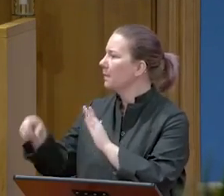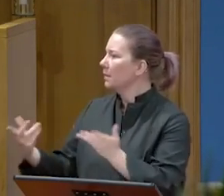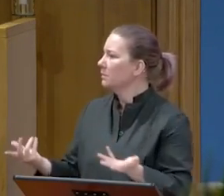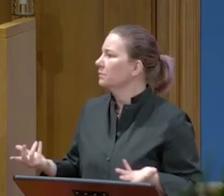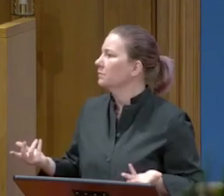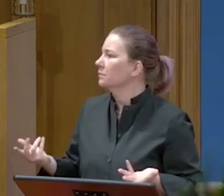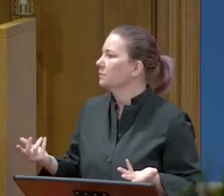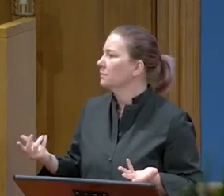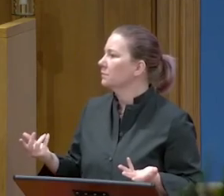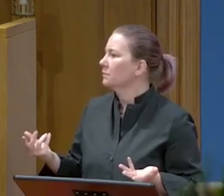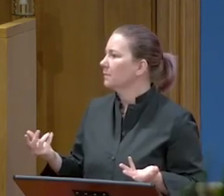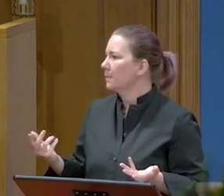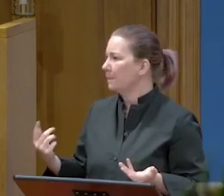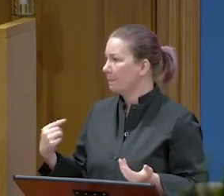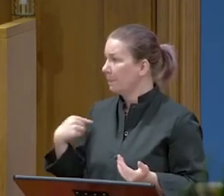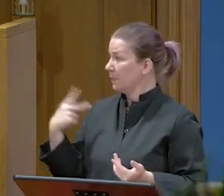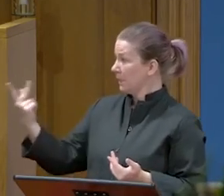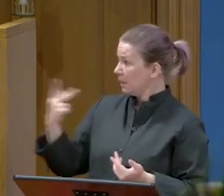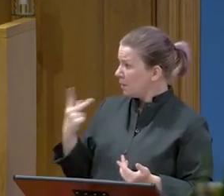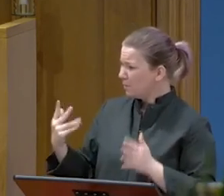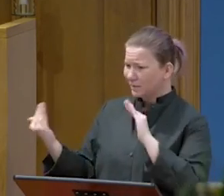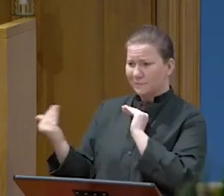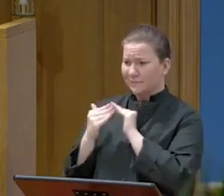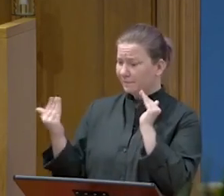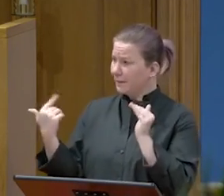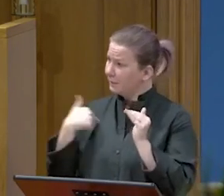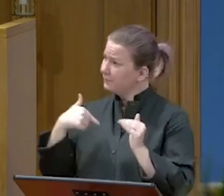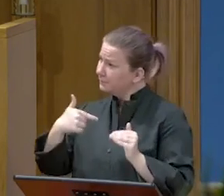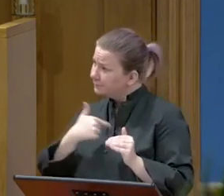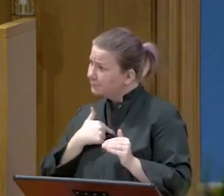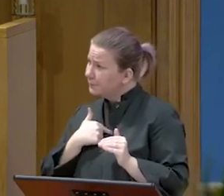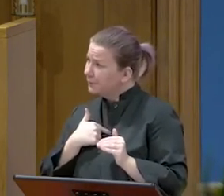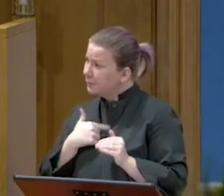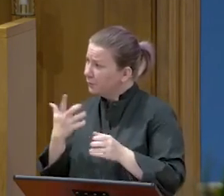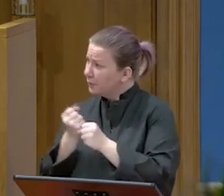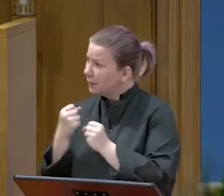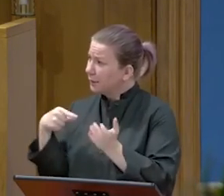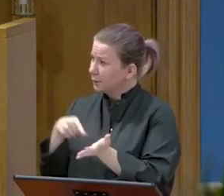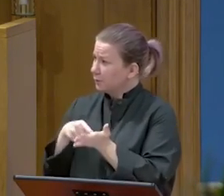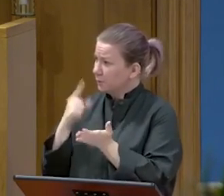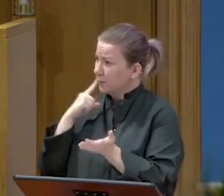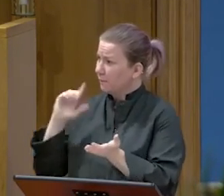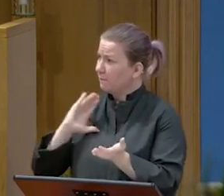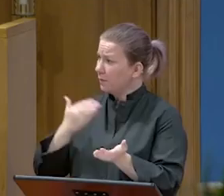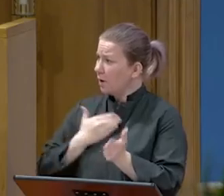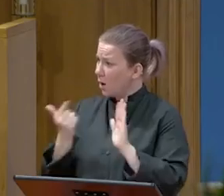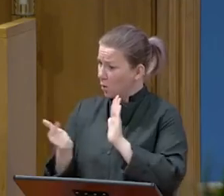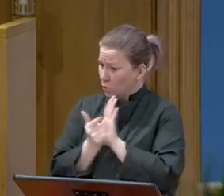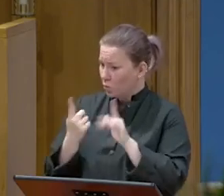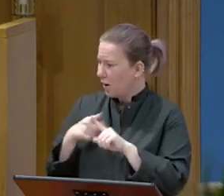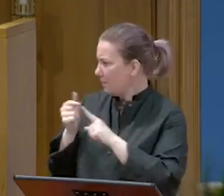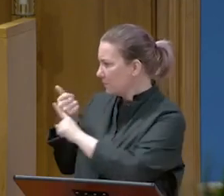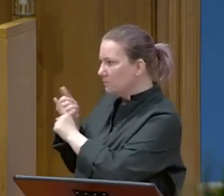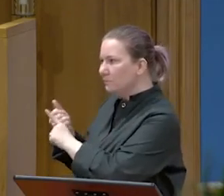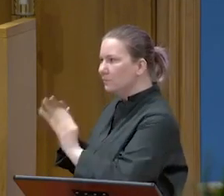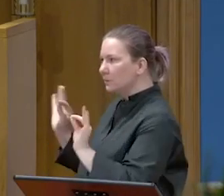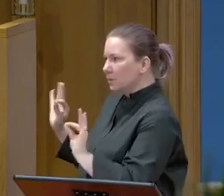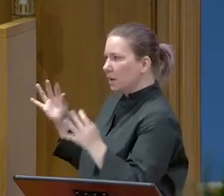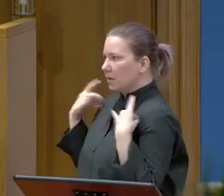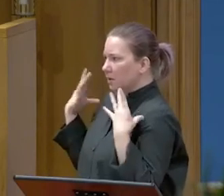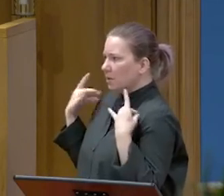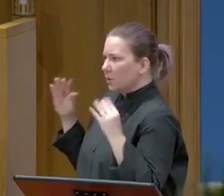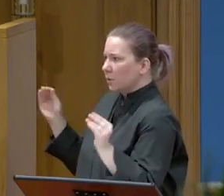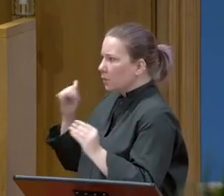And we indeed have been condemned justly, for we are getting what we deserve for our deeds. But this man has done no wrong.